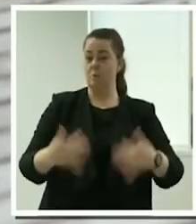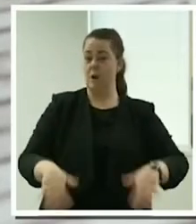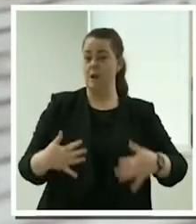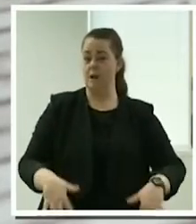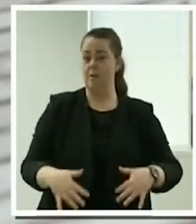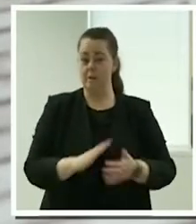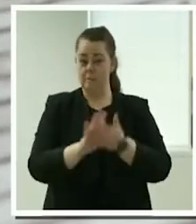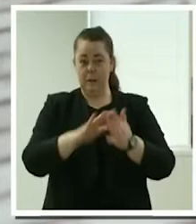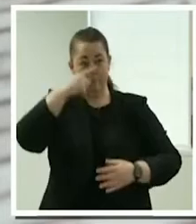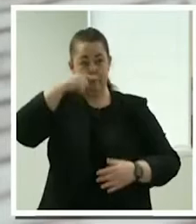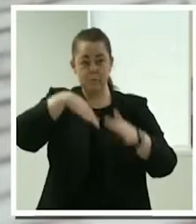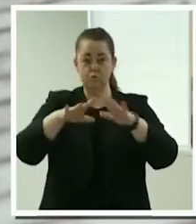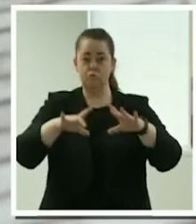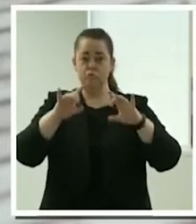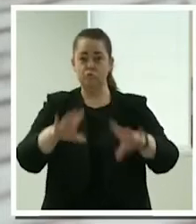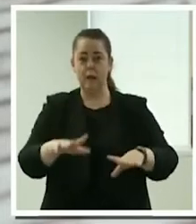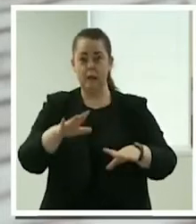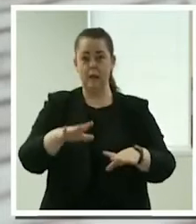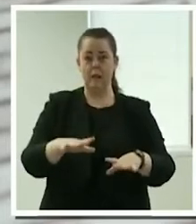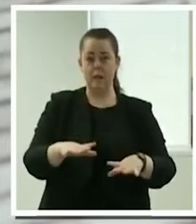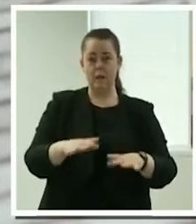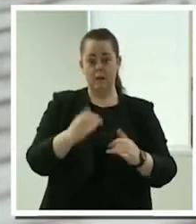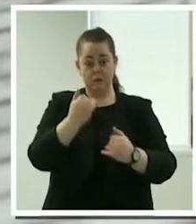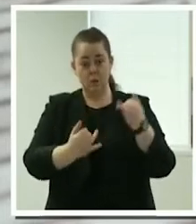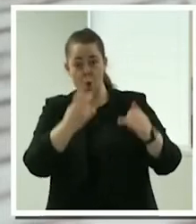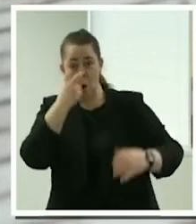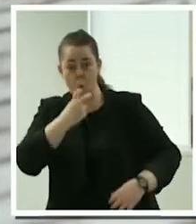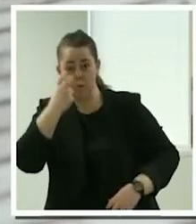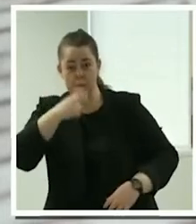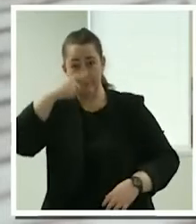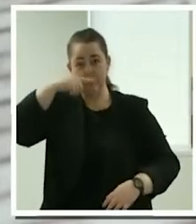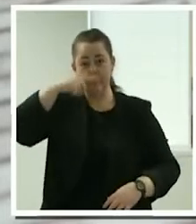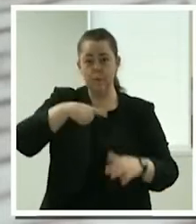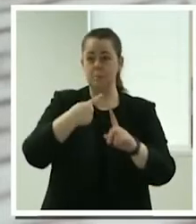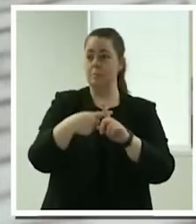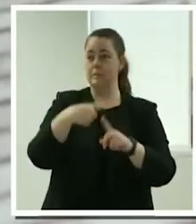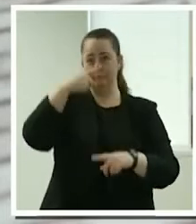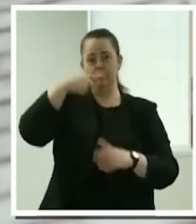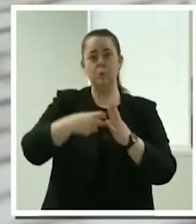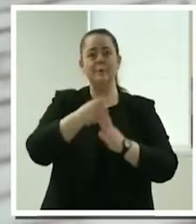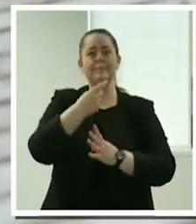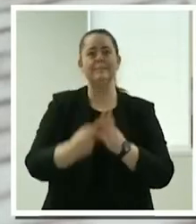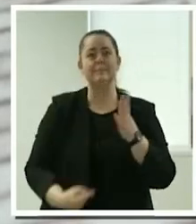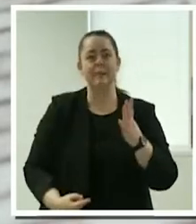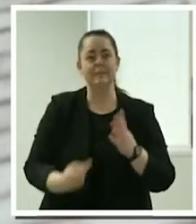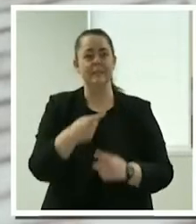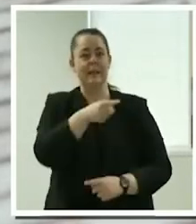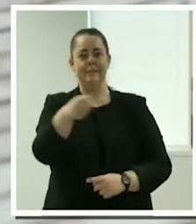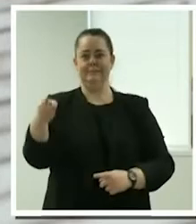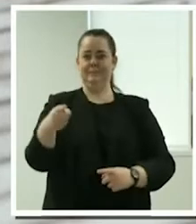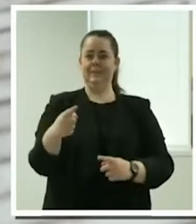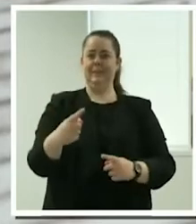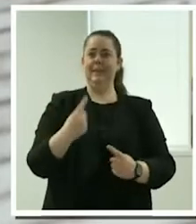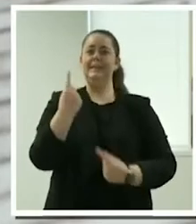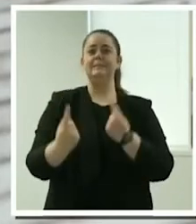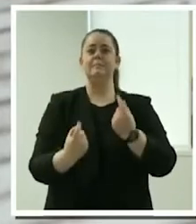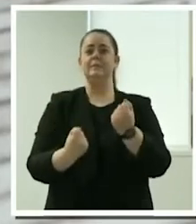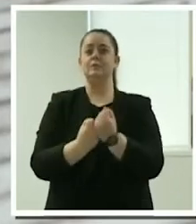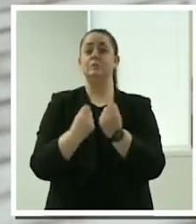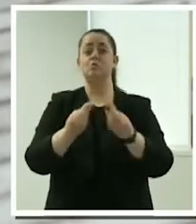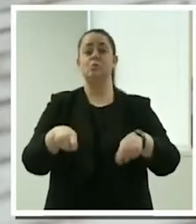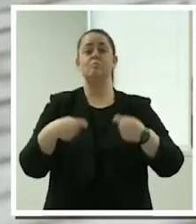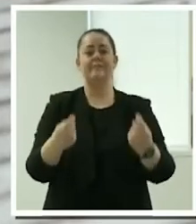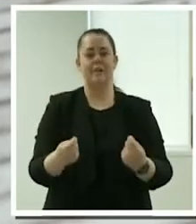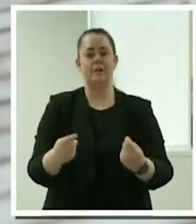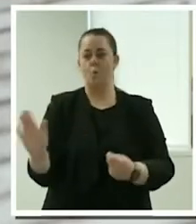for older Australians and people with a disability, as well as for you as independent support providers on the platform. I note the